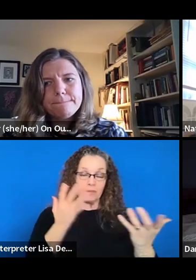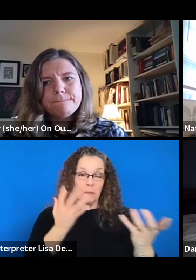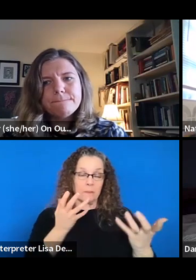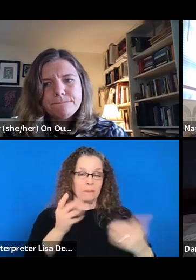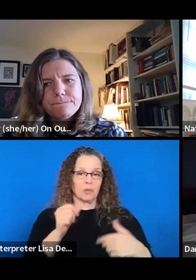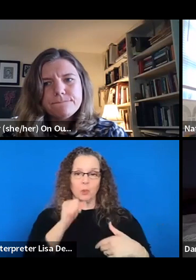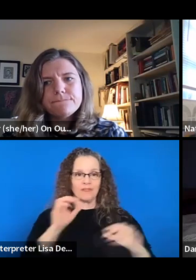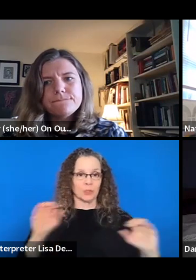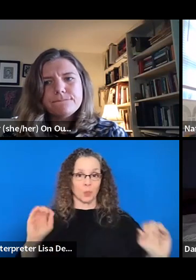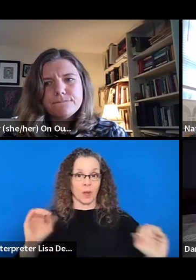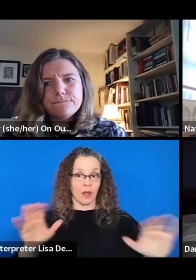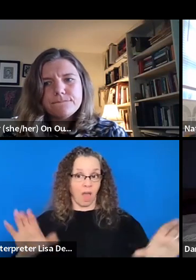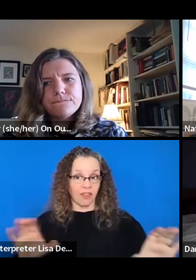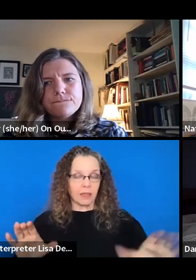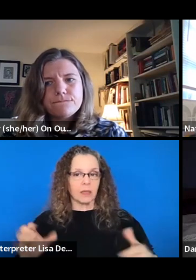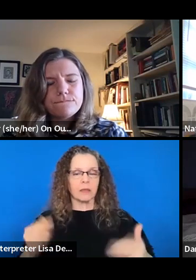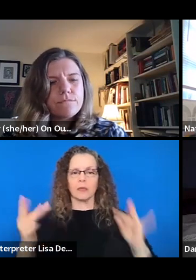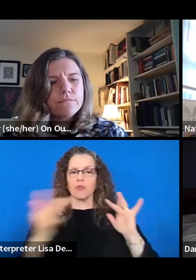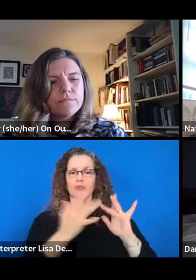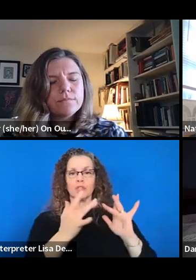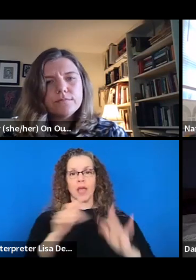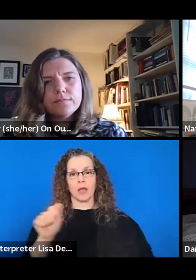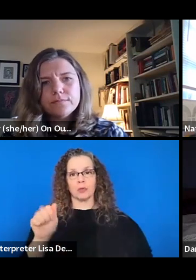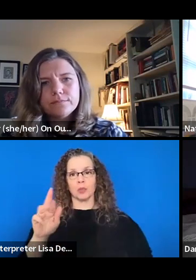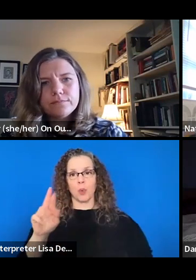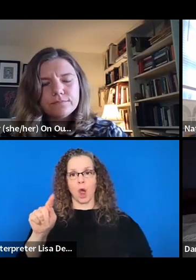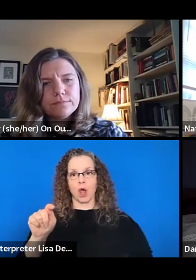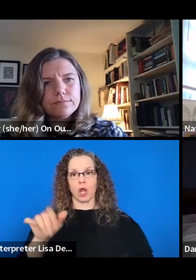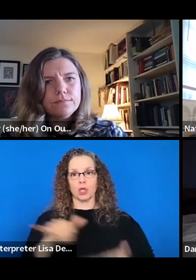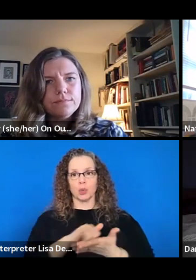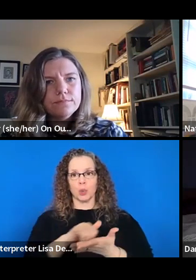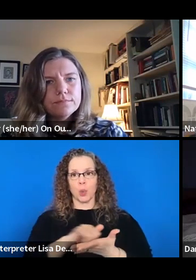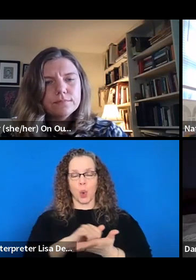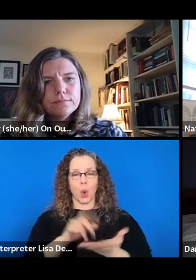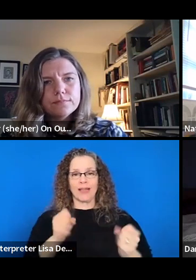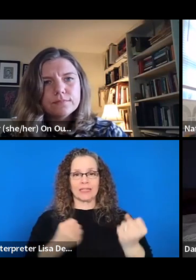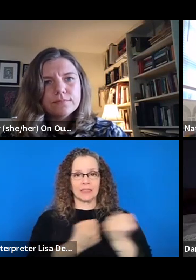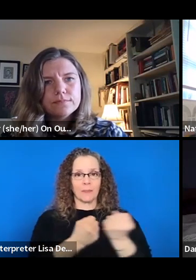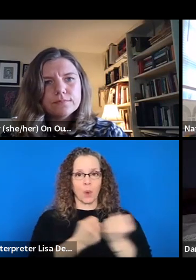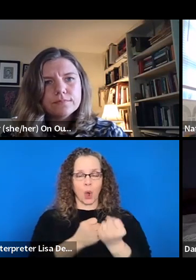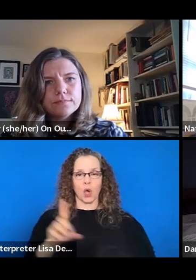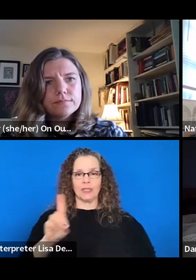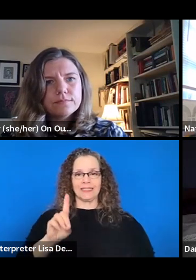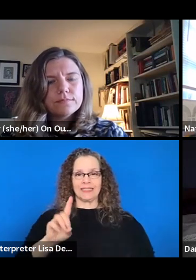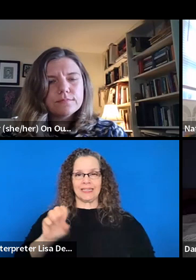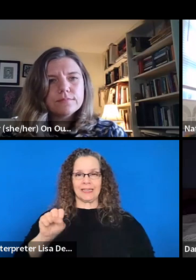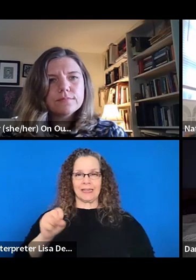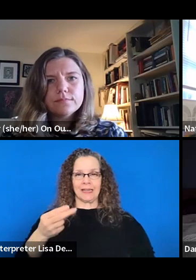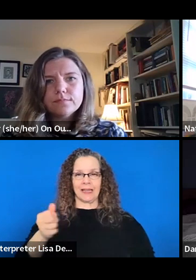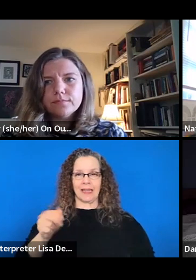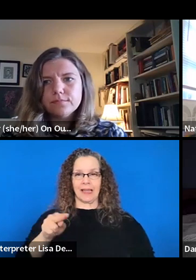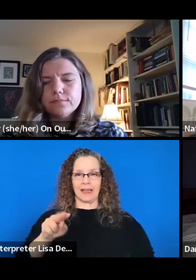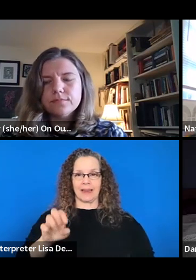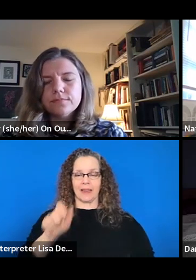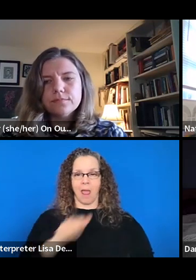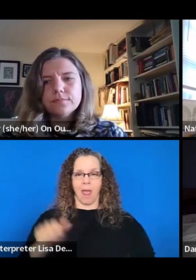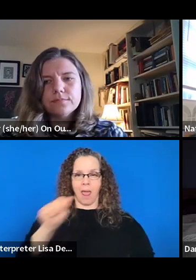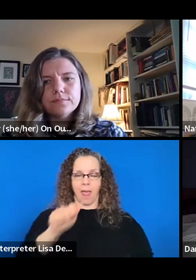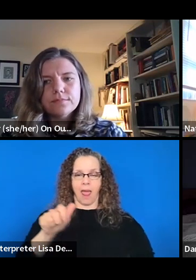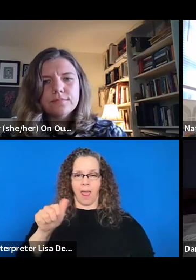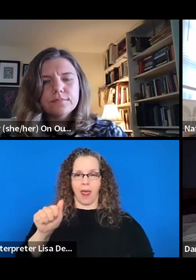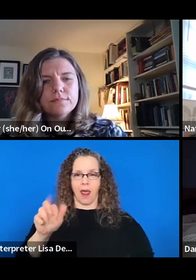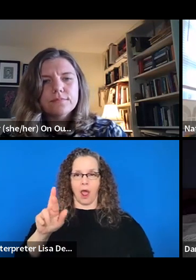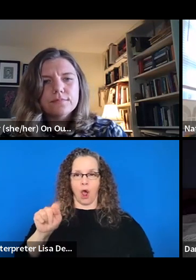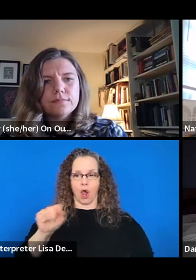um, reach out to Art New York. If we can be of support, um, you can reach me at D Shane, D S H A N E at art dash new